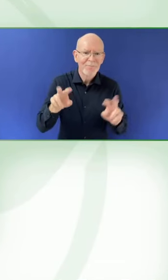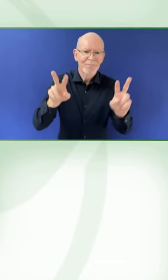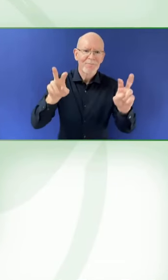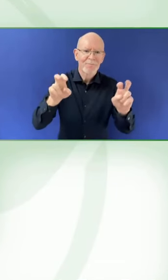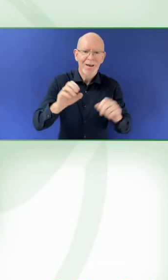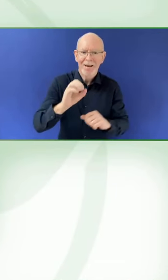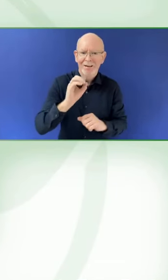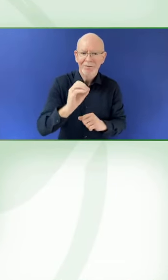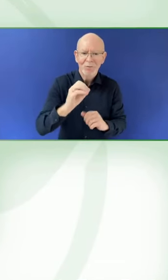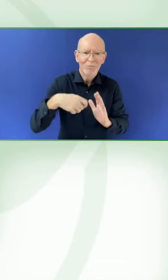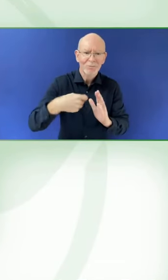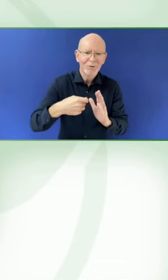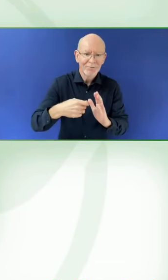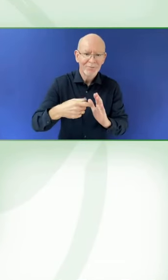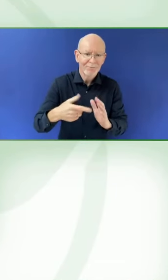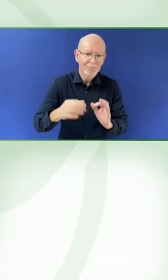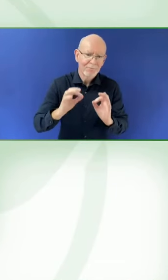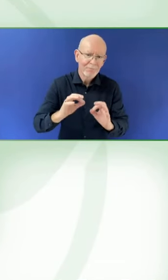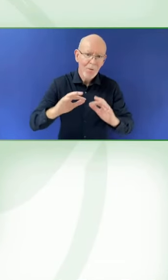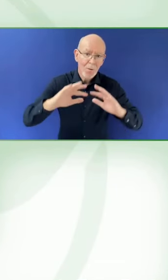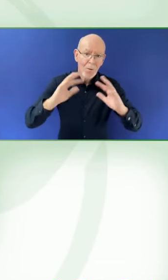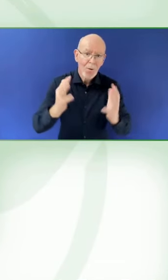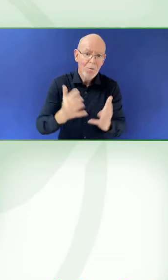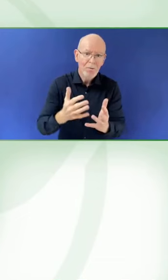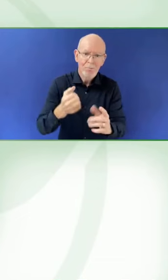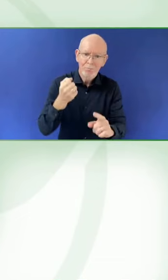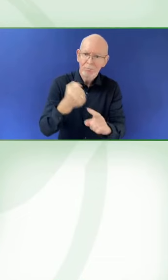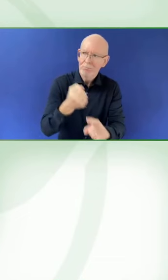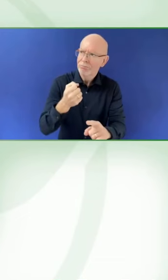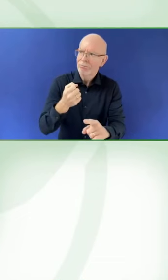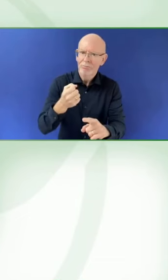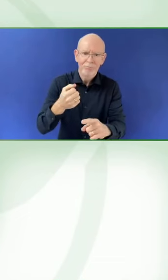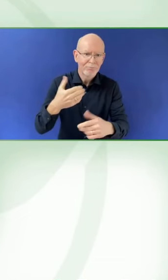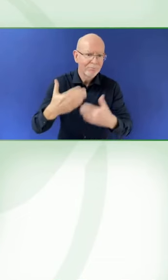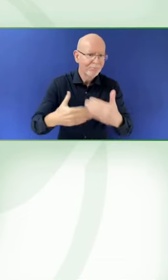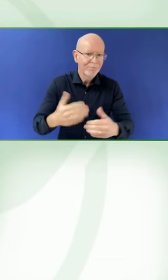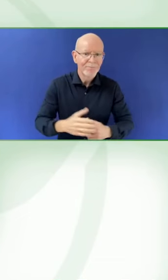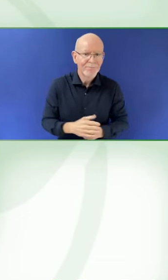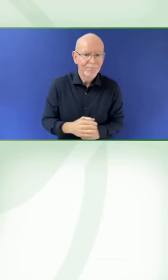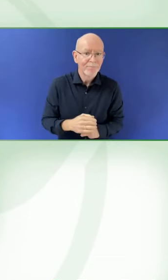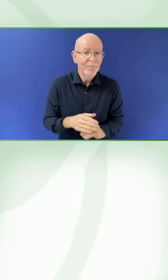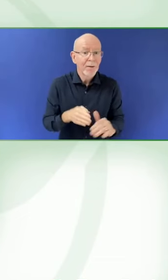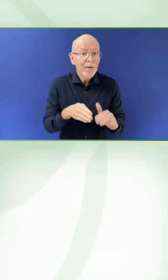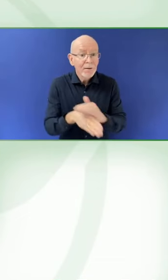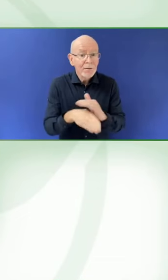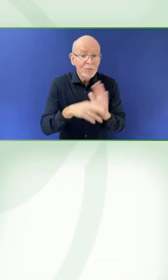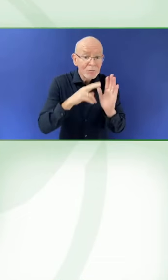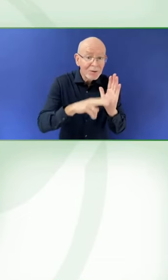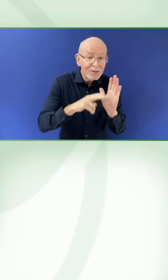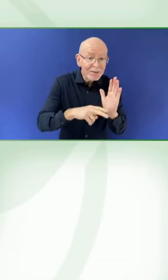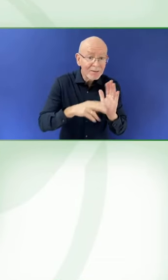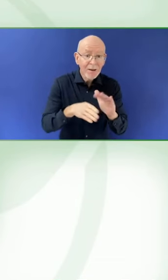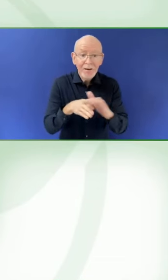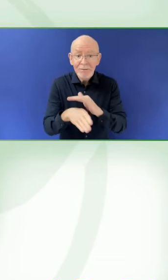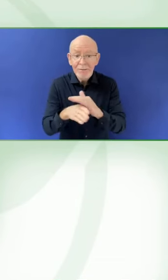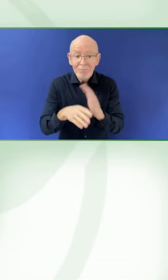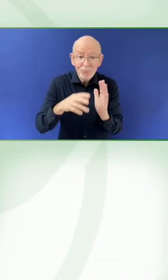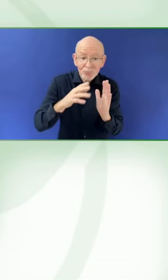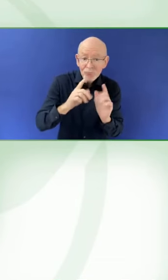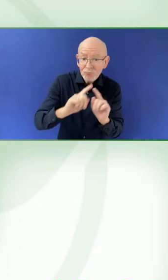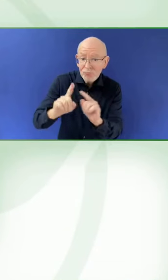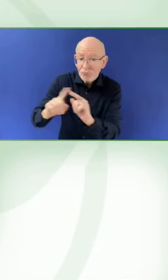access to storytelling is unthinkable. And yet this is obviously the experience of so many people around the world with disabilities.